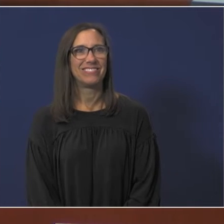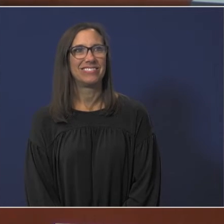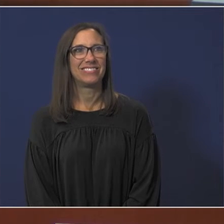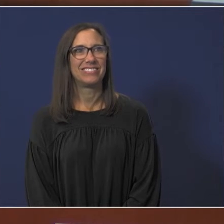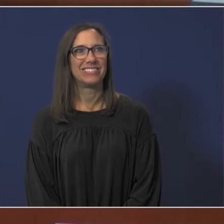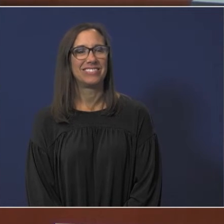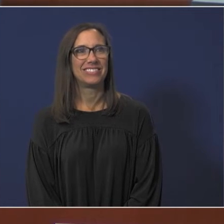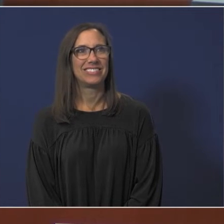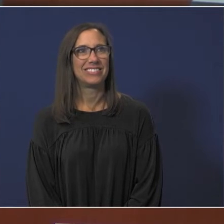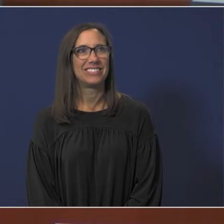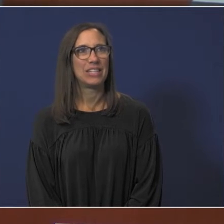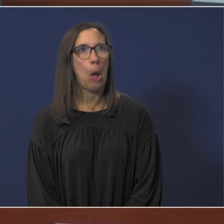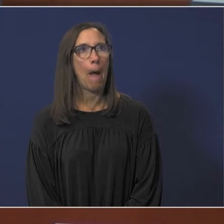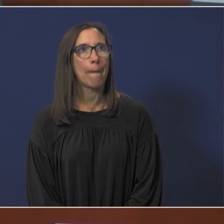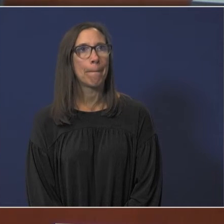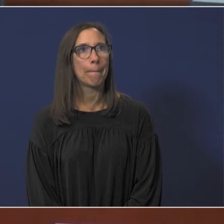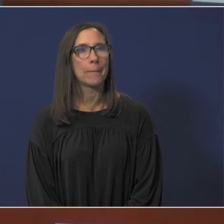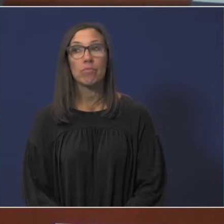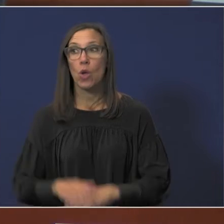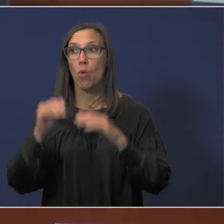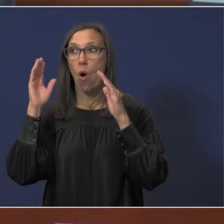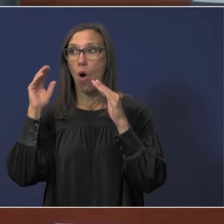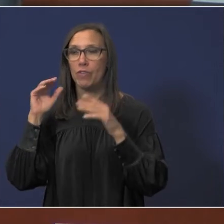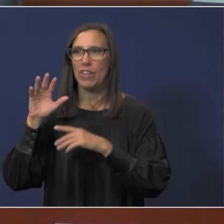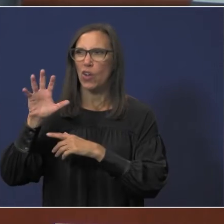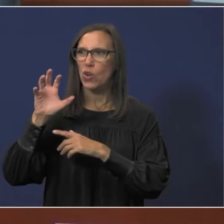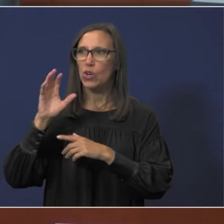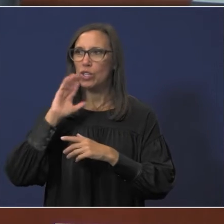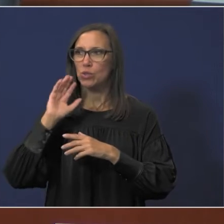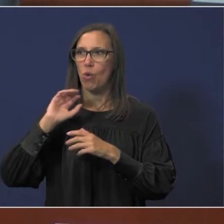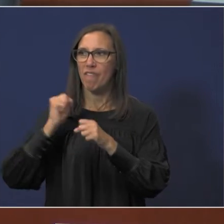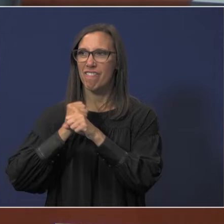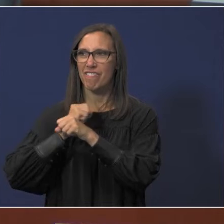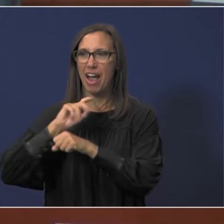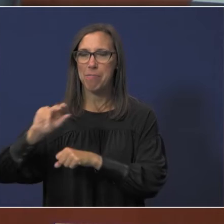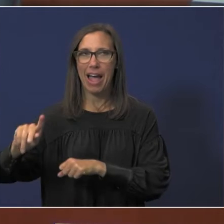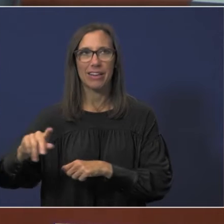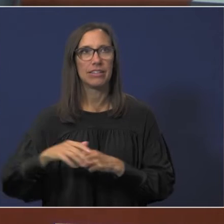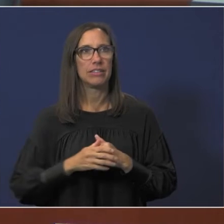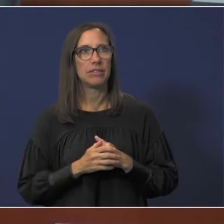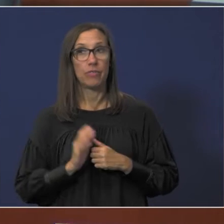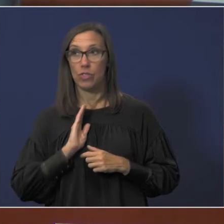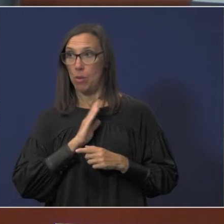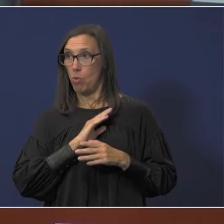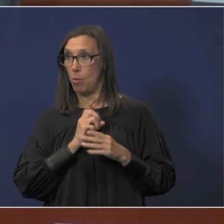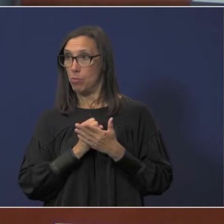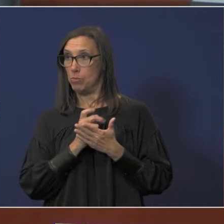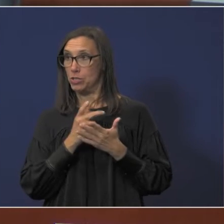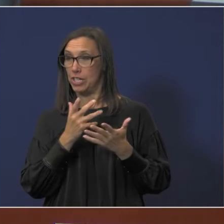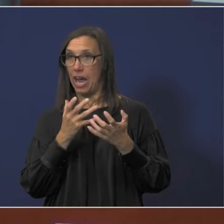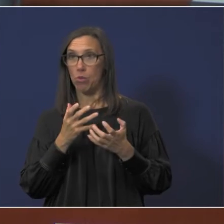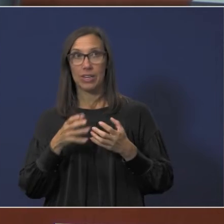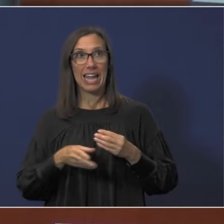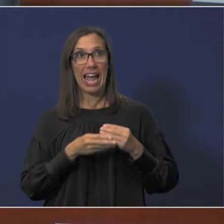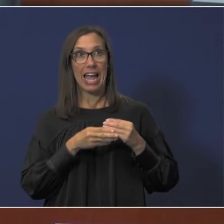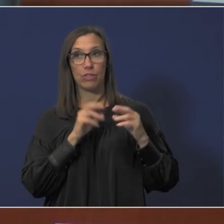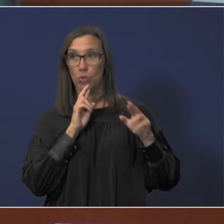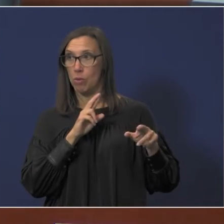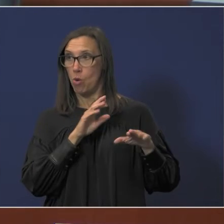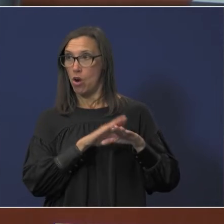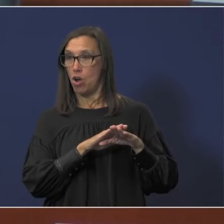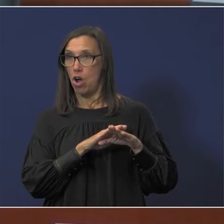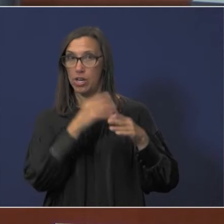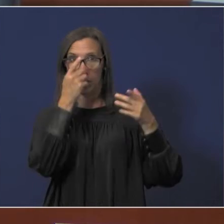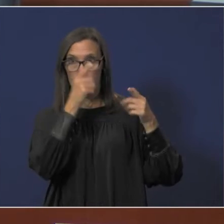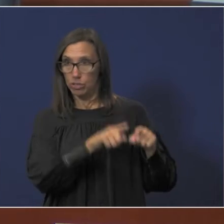it's a shame well let's hope the cougars fight back and with the board's permission i'd like to put that on consent report on consent